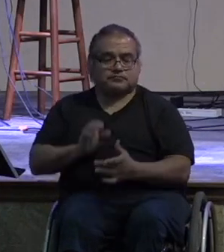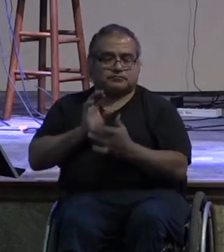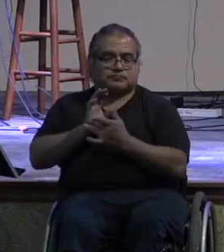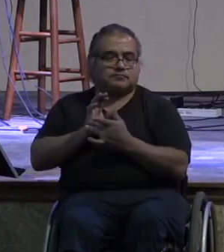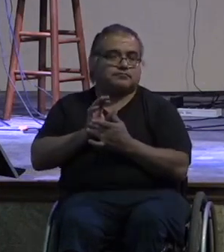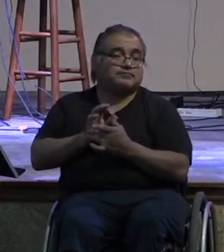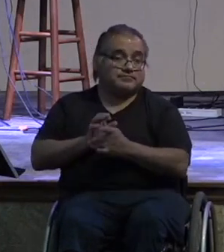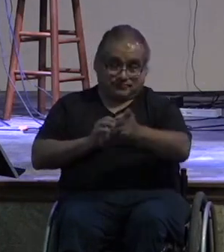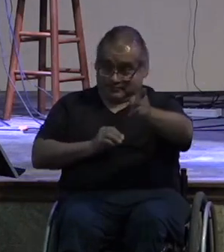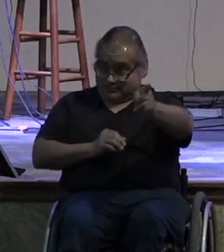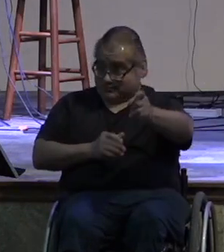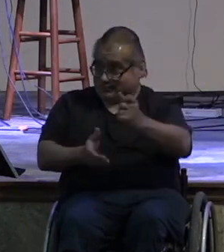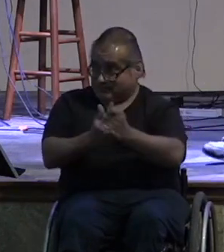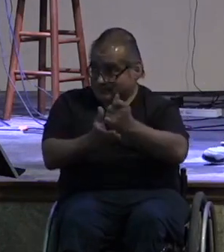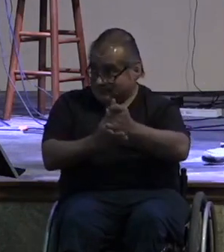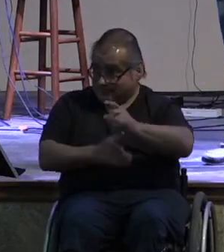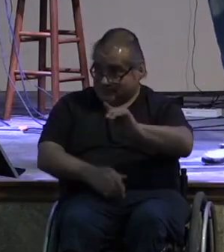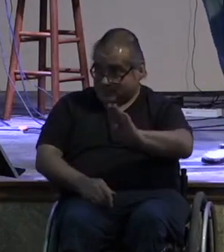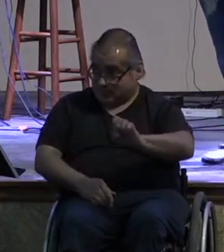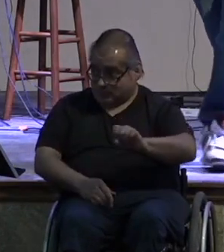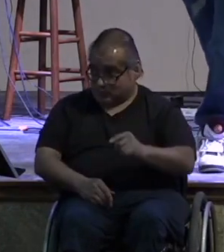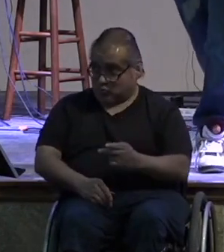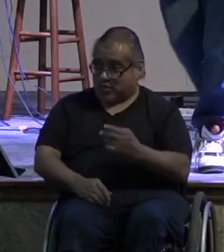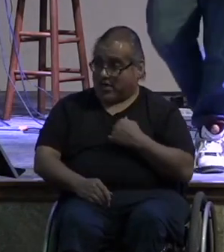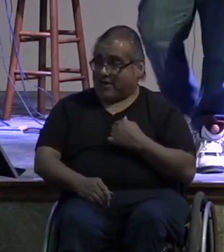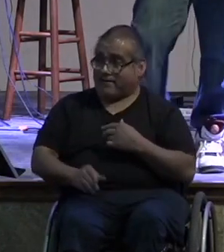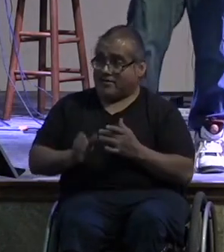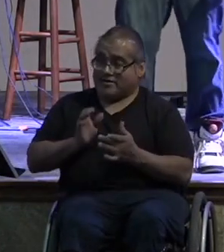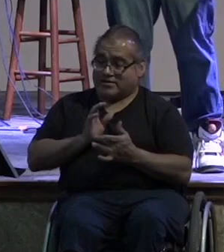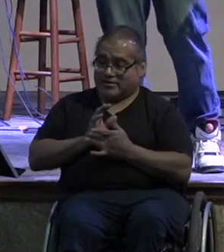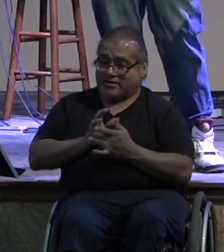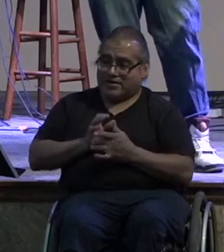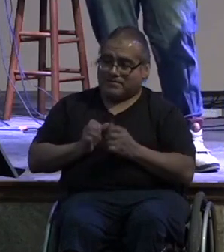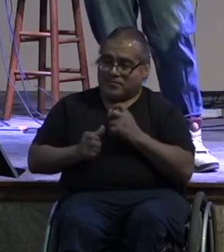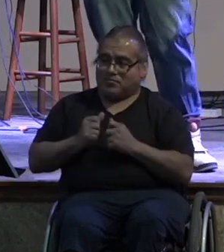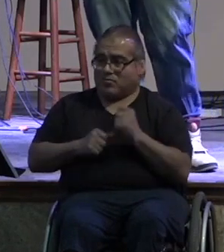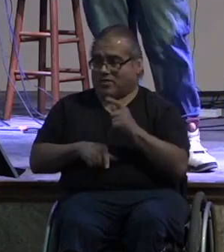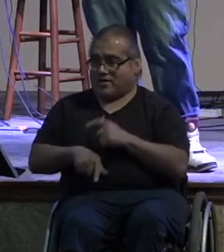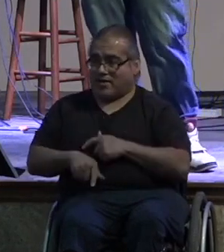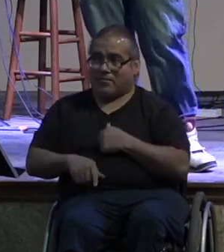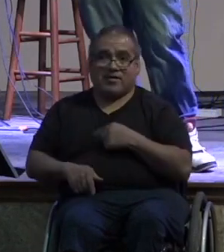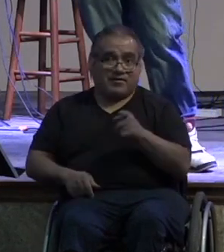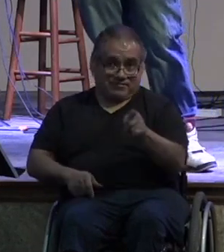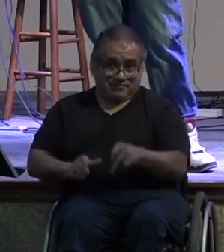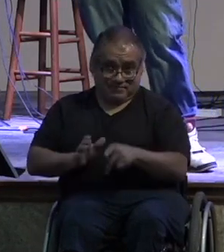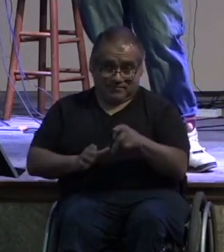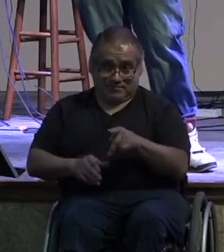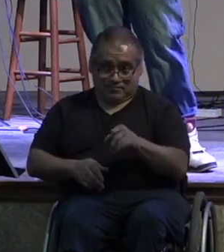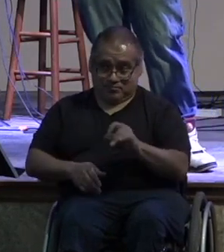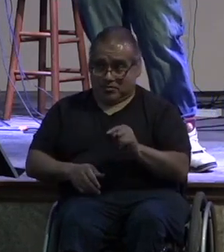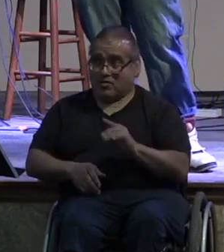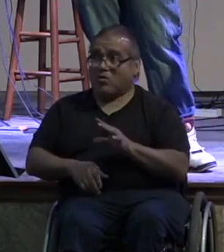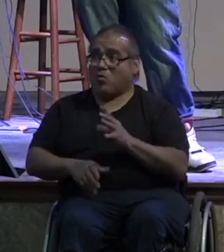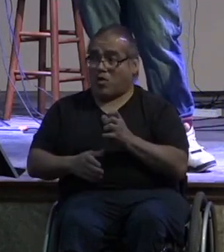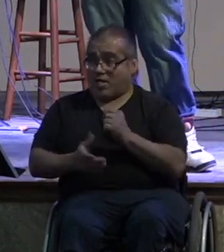i'll put you to work in the tech booth i promise we have tech problems all the time patrick would love help i mean we we all have things